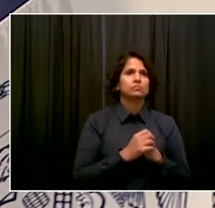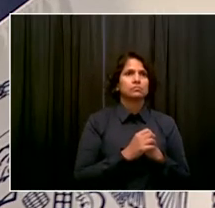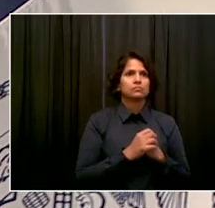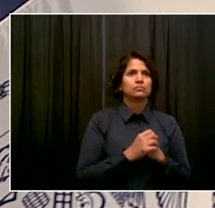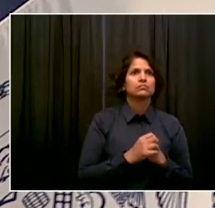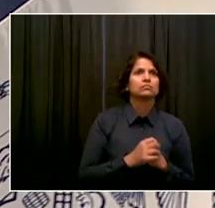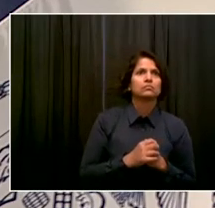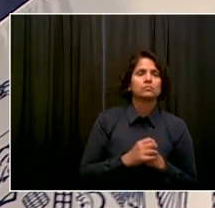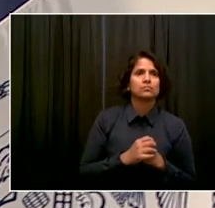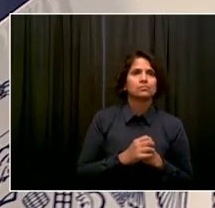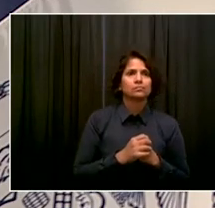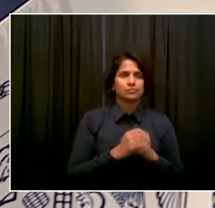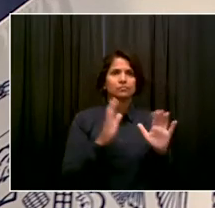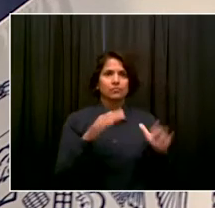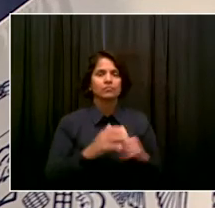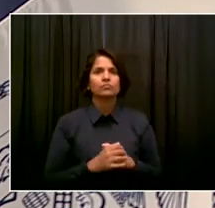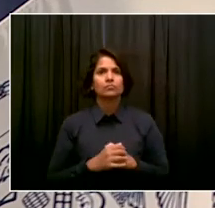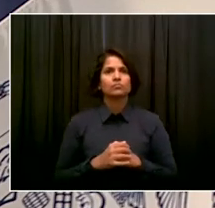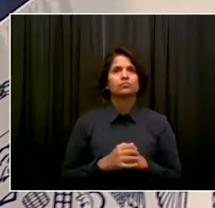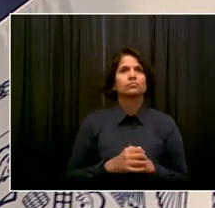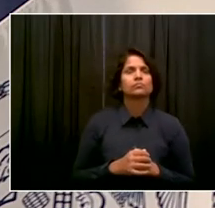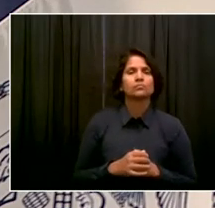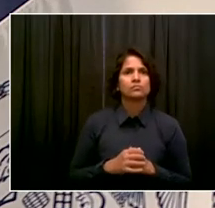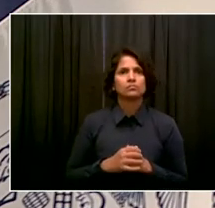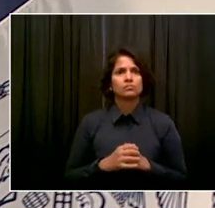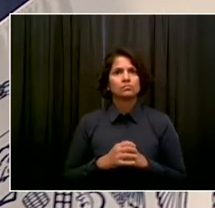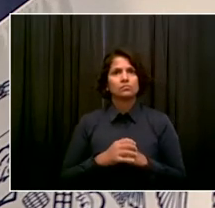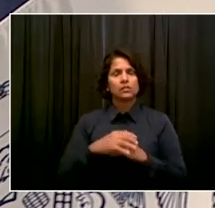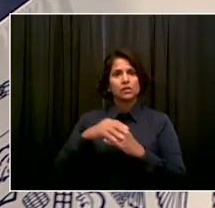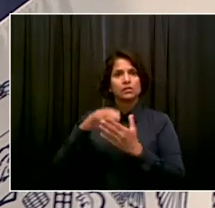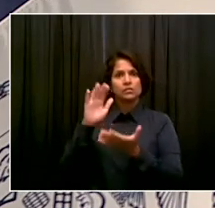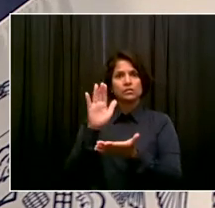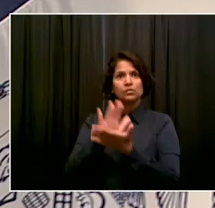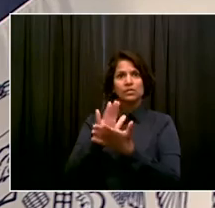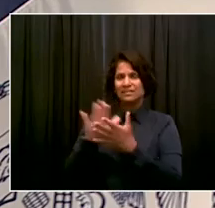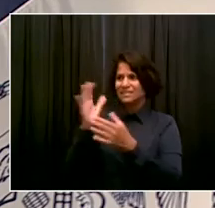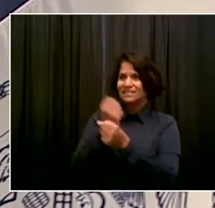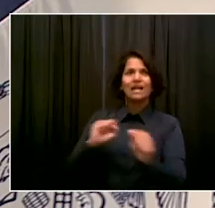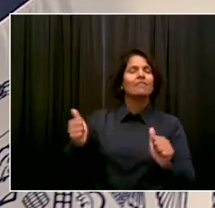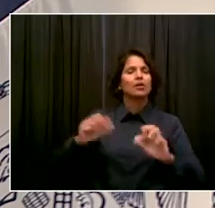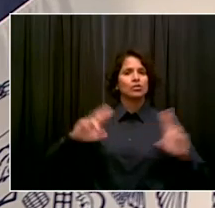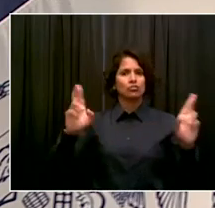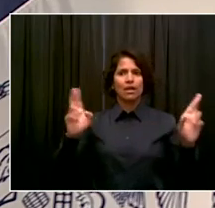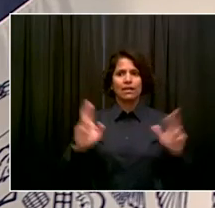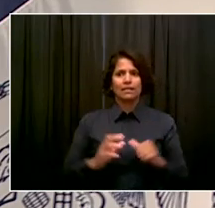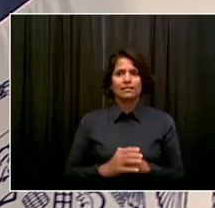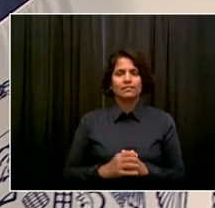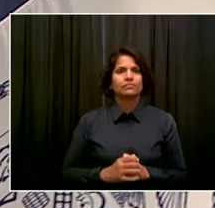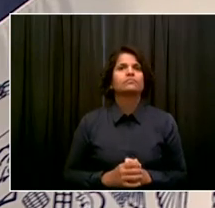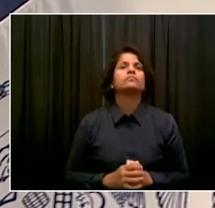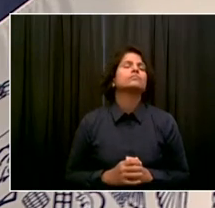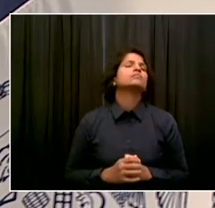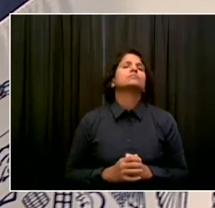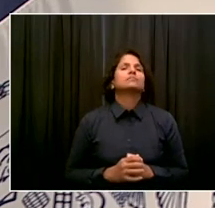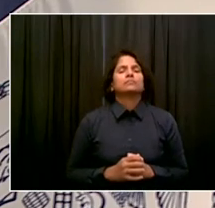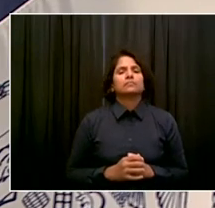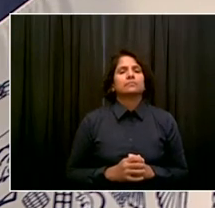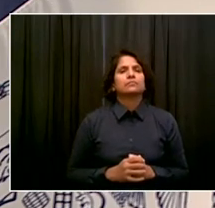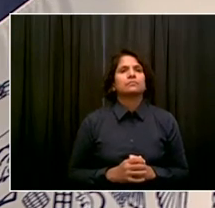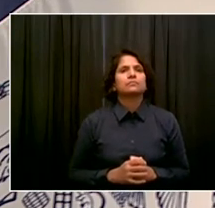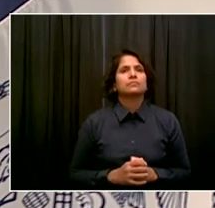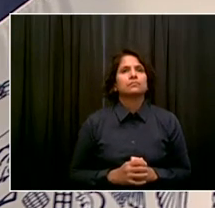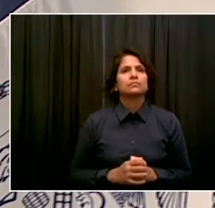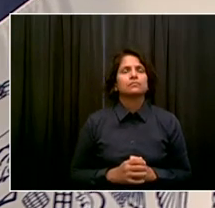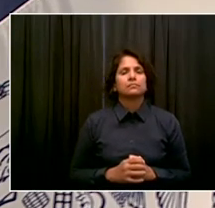in a very strong position, even compared to where we were when we had to start school in the context of COVID with